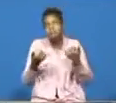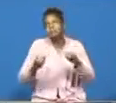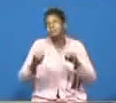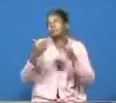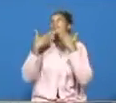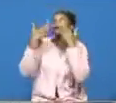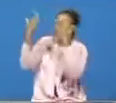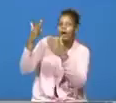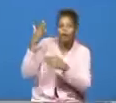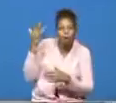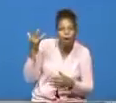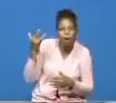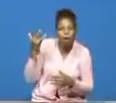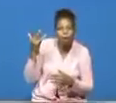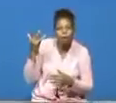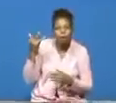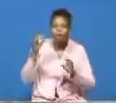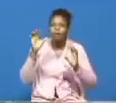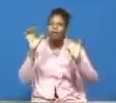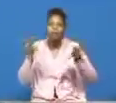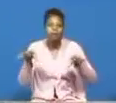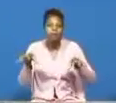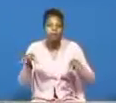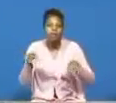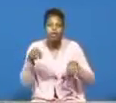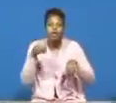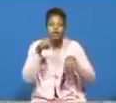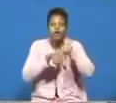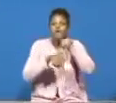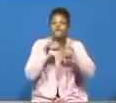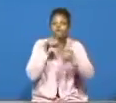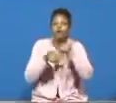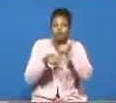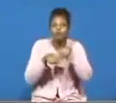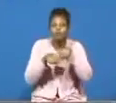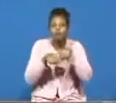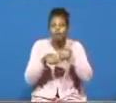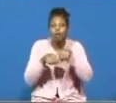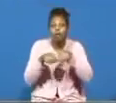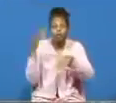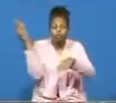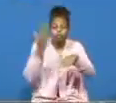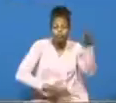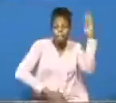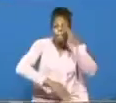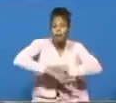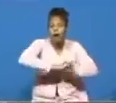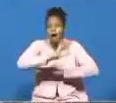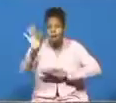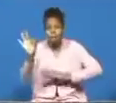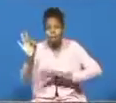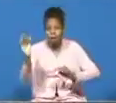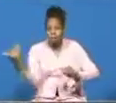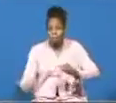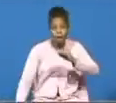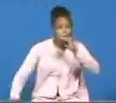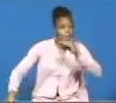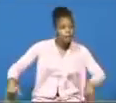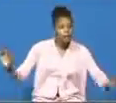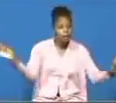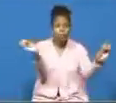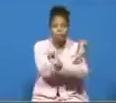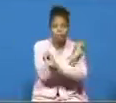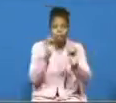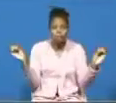give god thanks because it could just be your two-wheel mobile but somebody better know that the two-wheel mobile